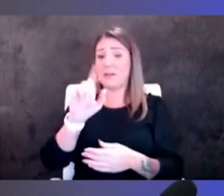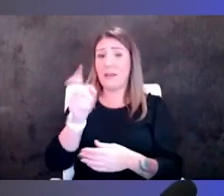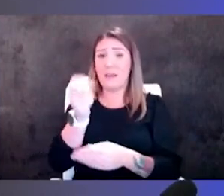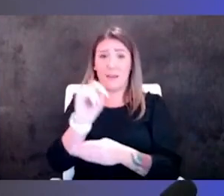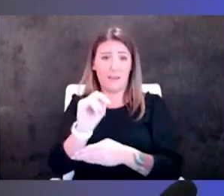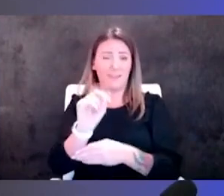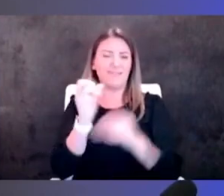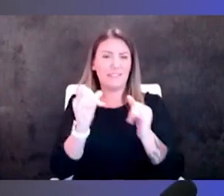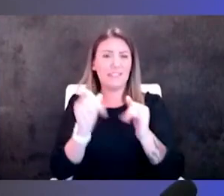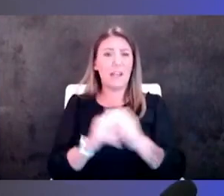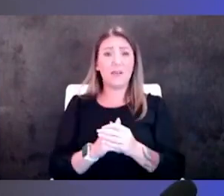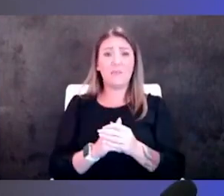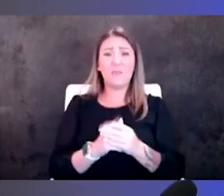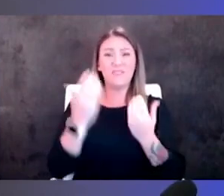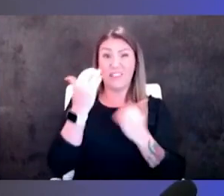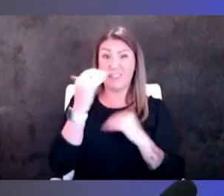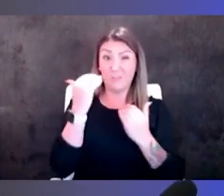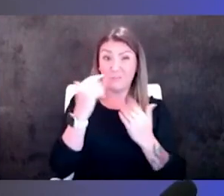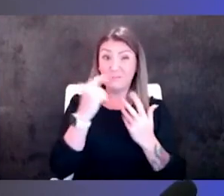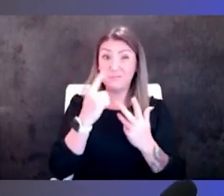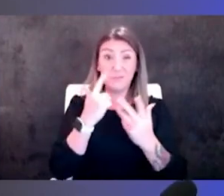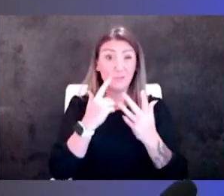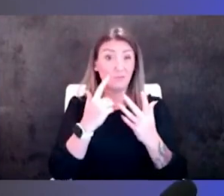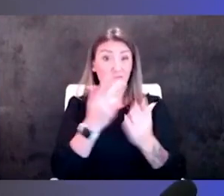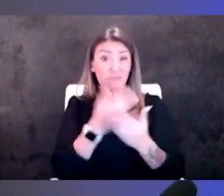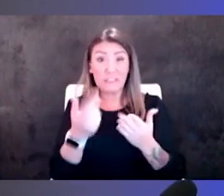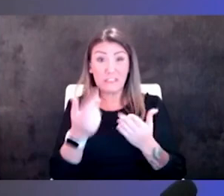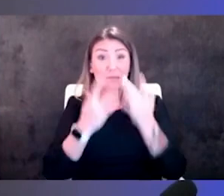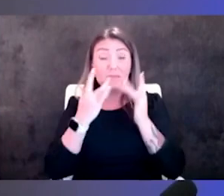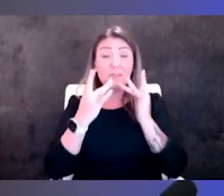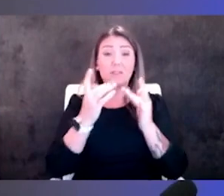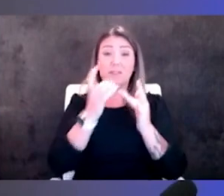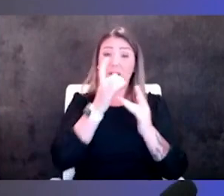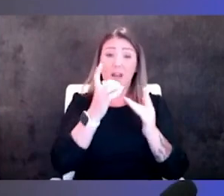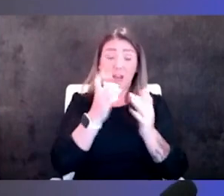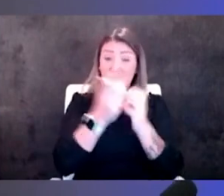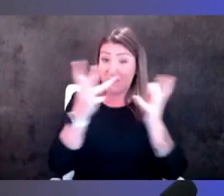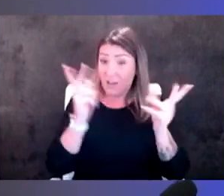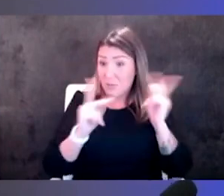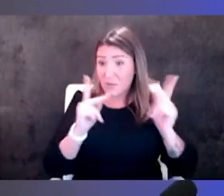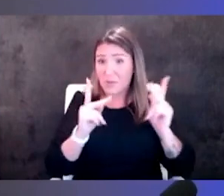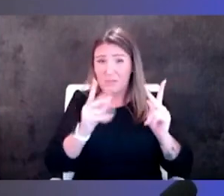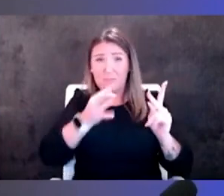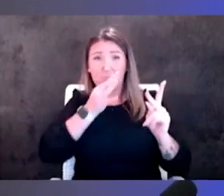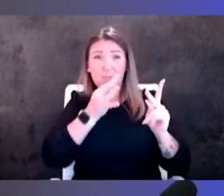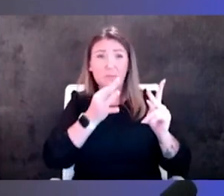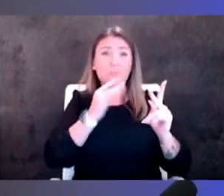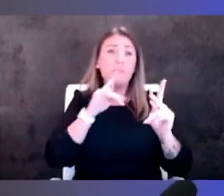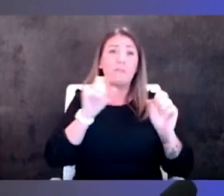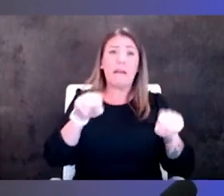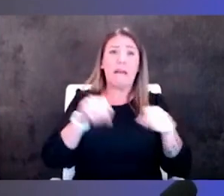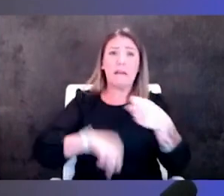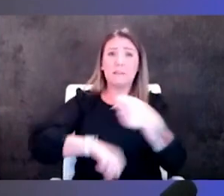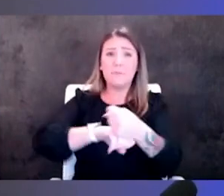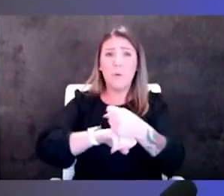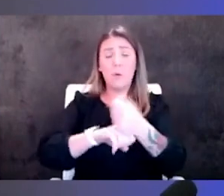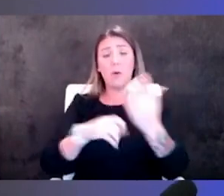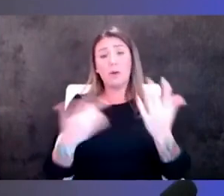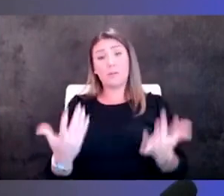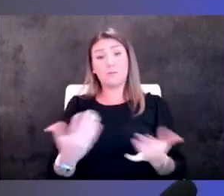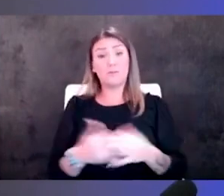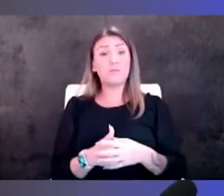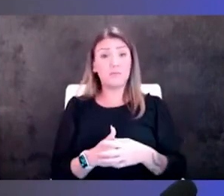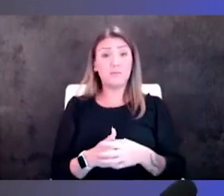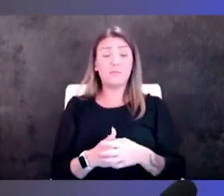limited resources there's not a lot of people in and with expertise to kind of help support us and a lot of times